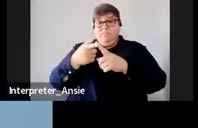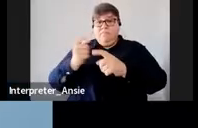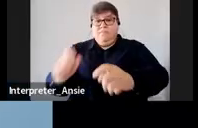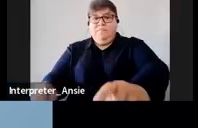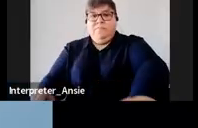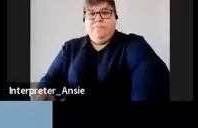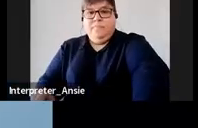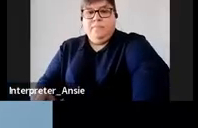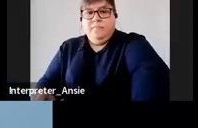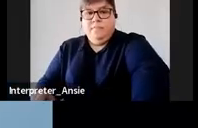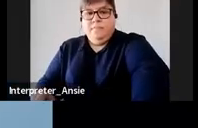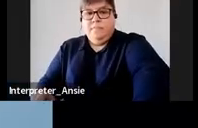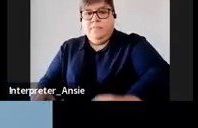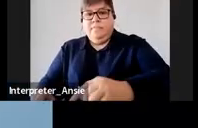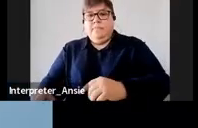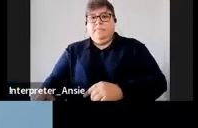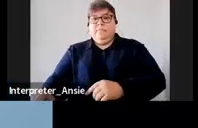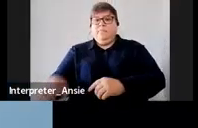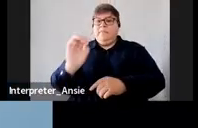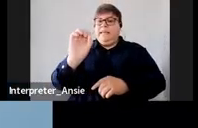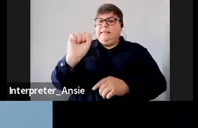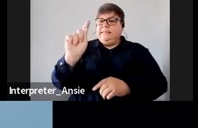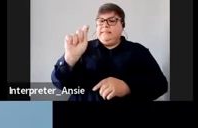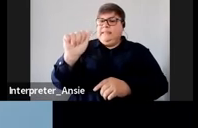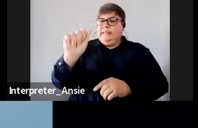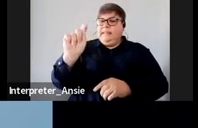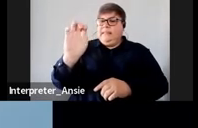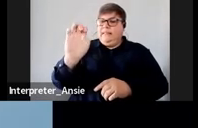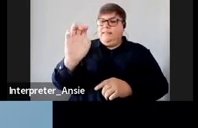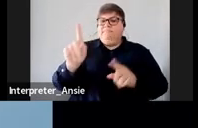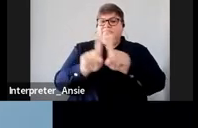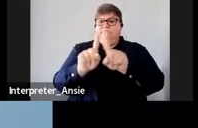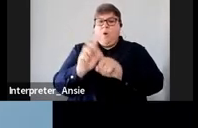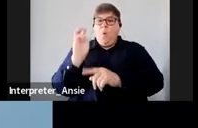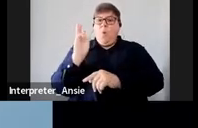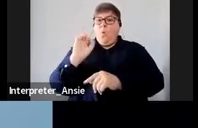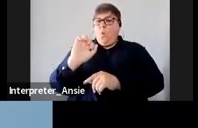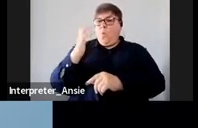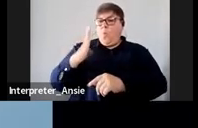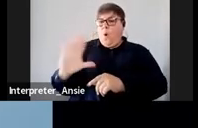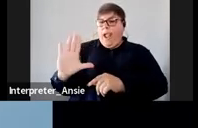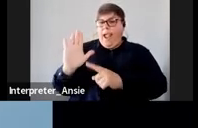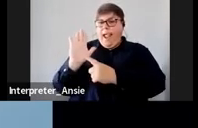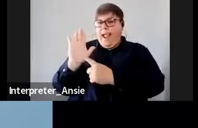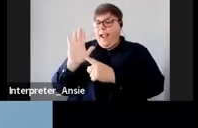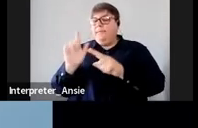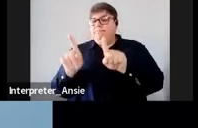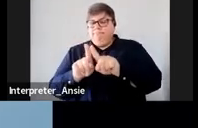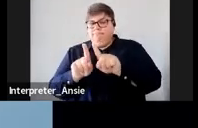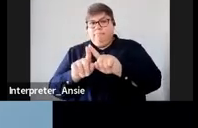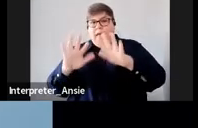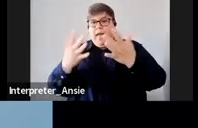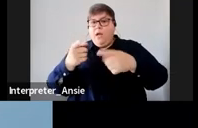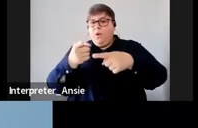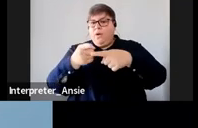will take you through this presentation today and talk a little about information that you how to deal with